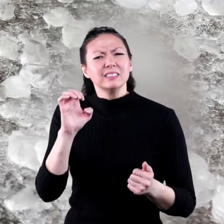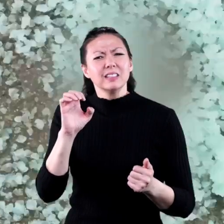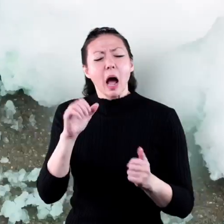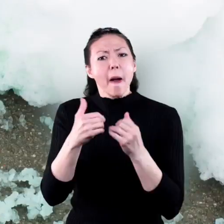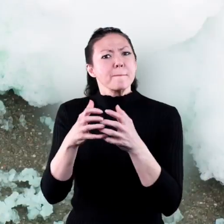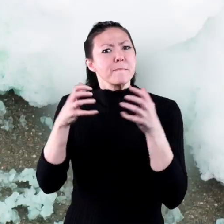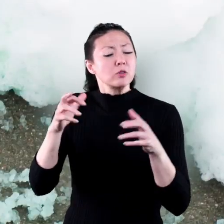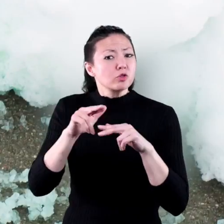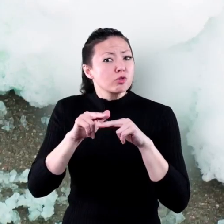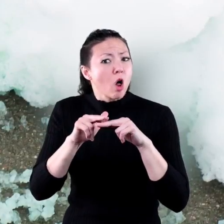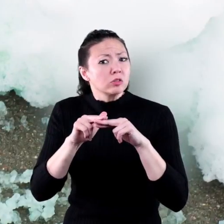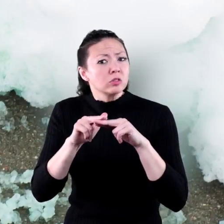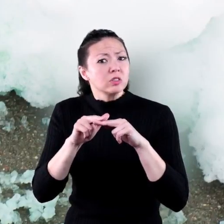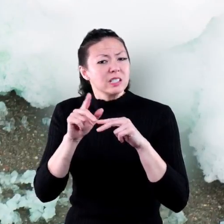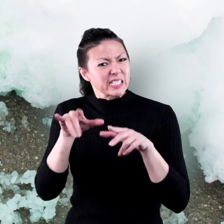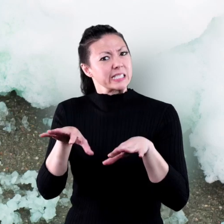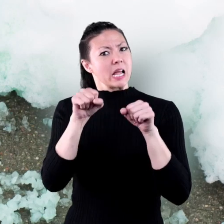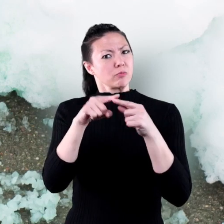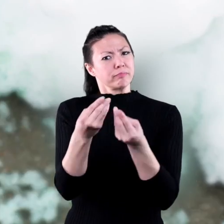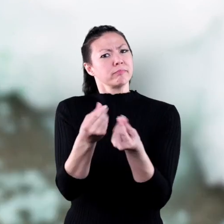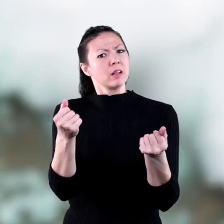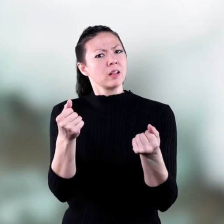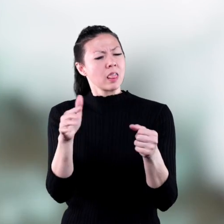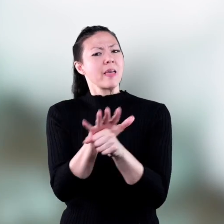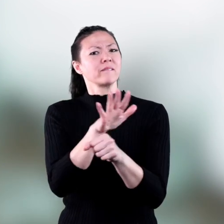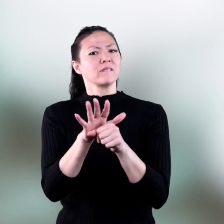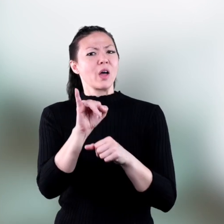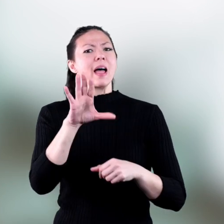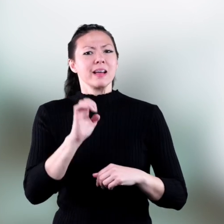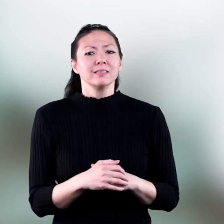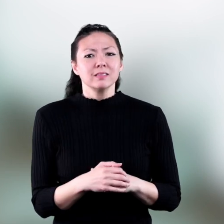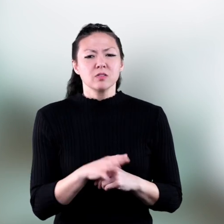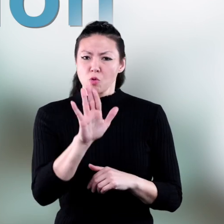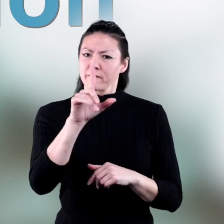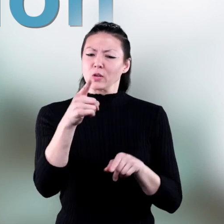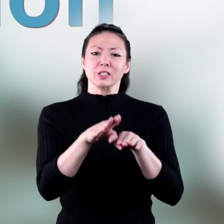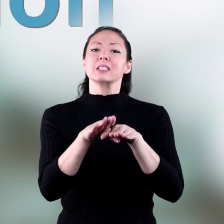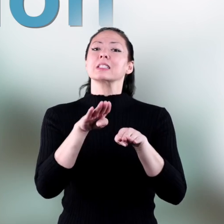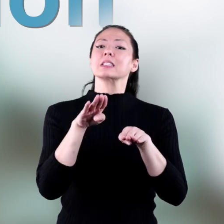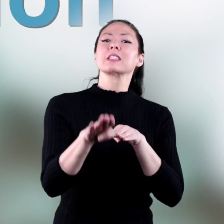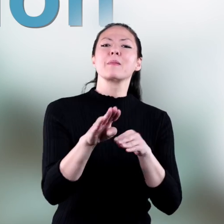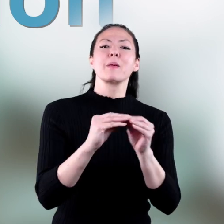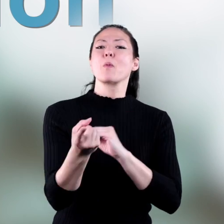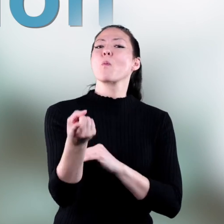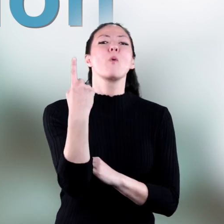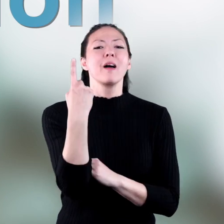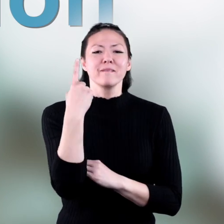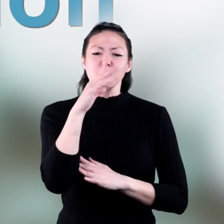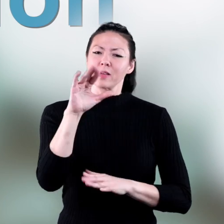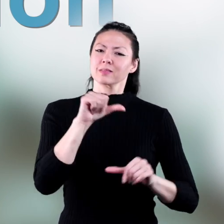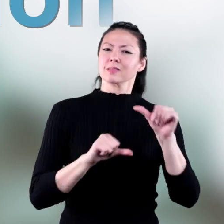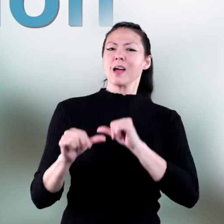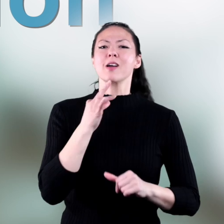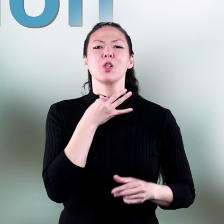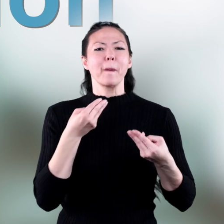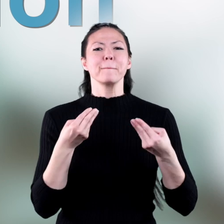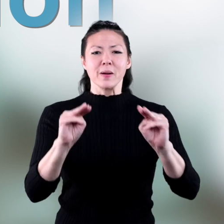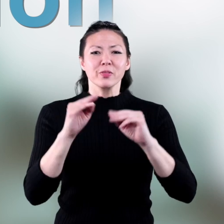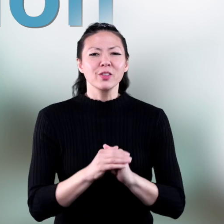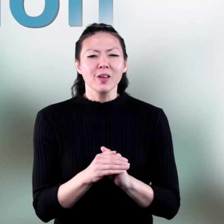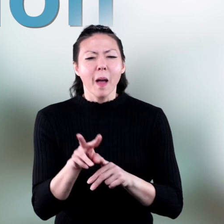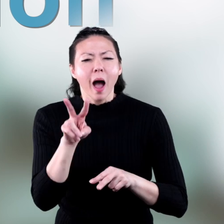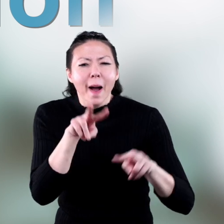how much salt does it take to prevent water from freezing? There is our step one, using the Scientific Method, our